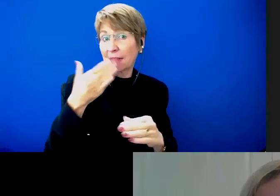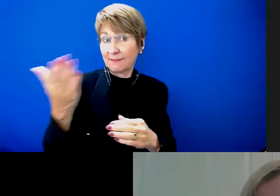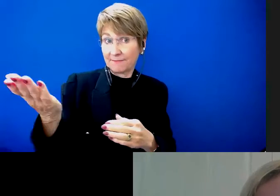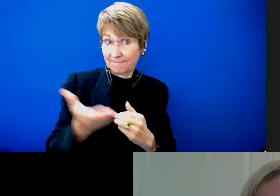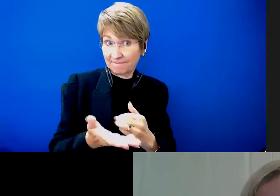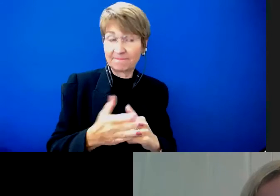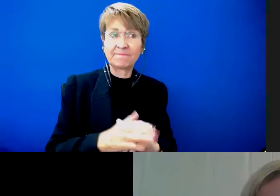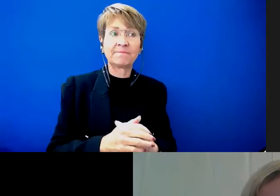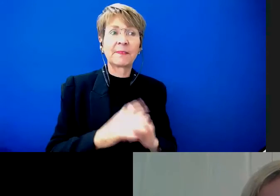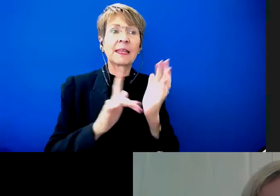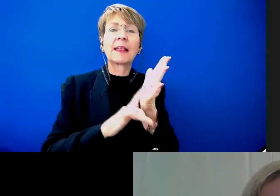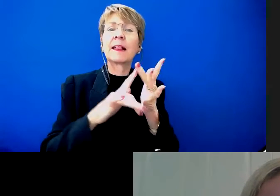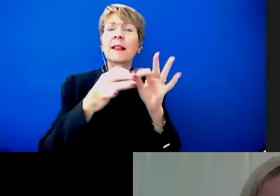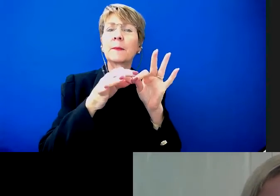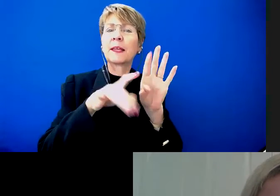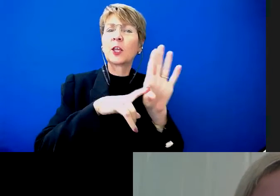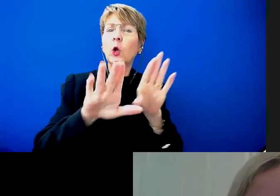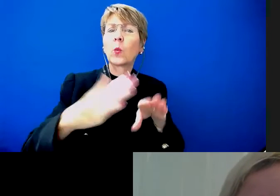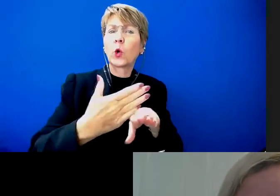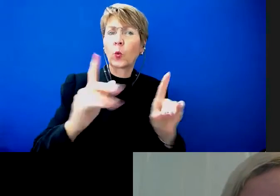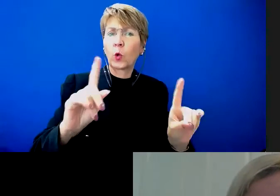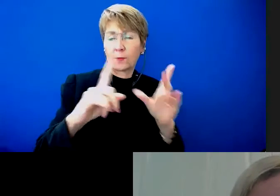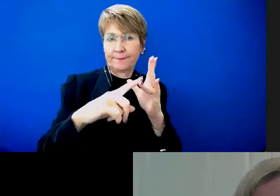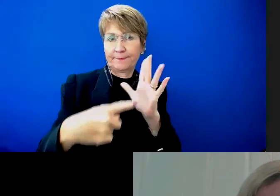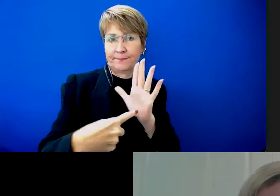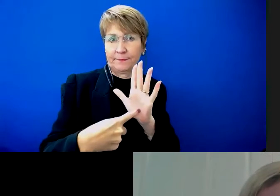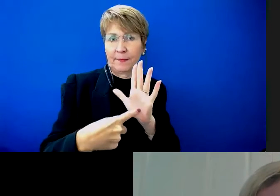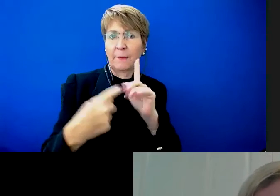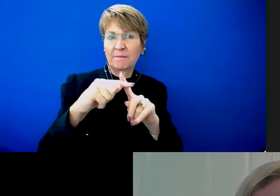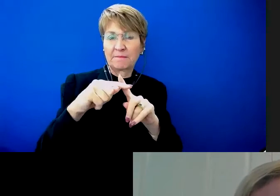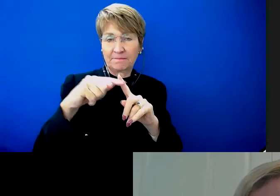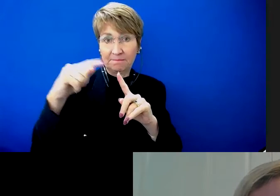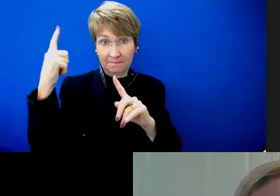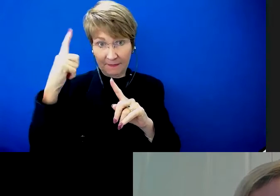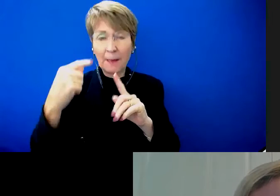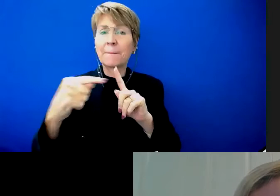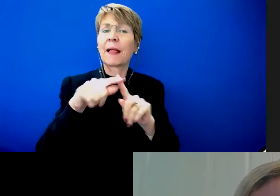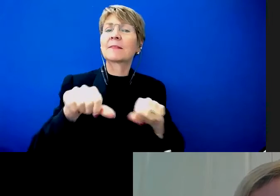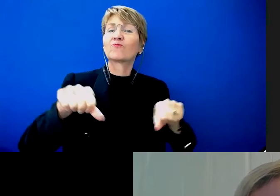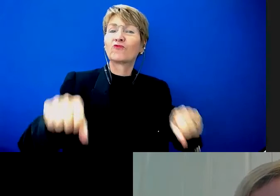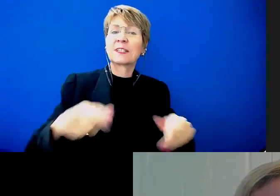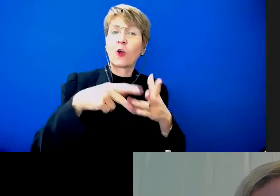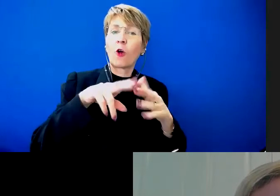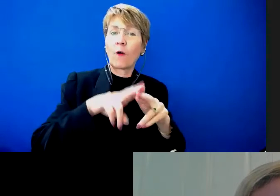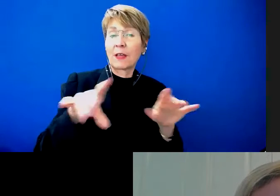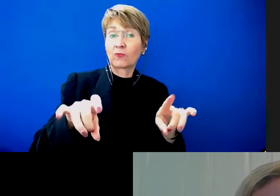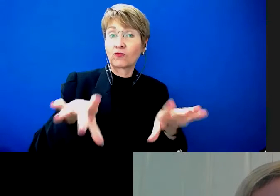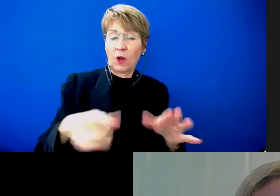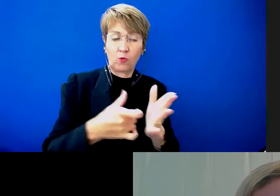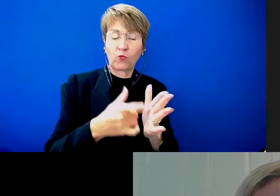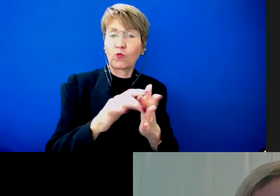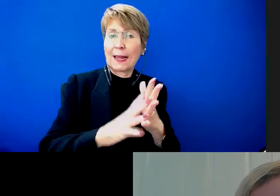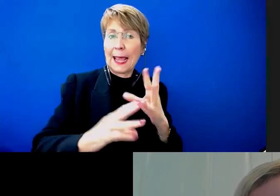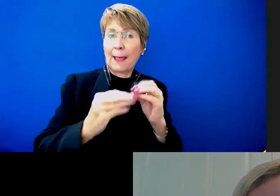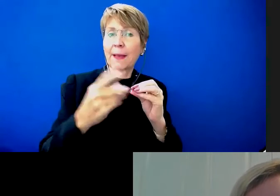Libby is an occupational therapist and an educator by trade, but she's also the president of the Australian Rehabilitation and Assistive